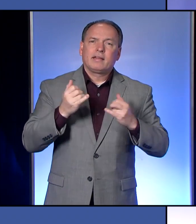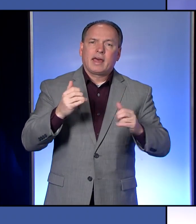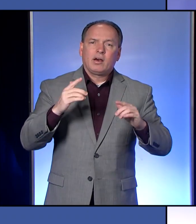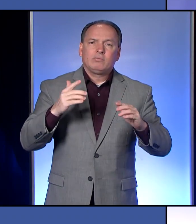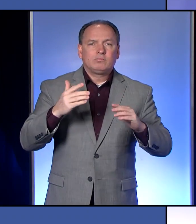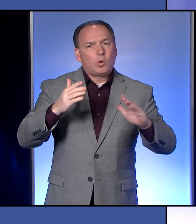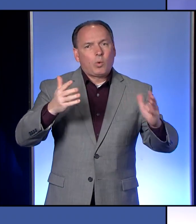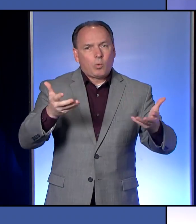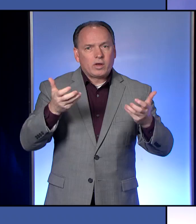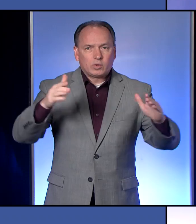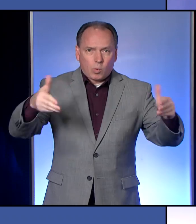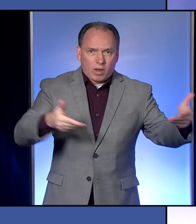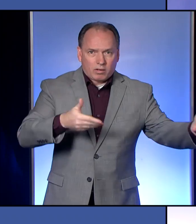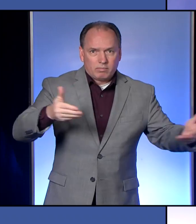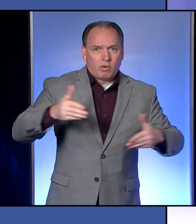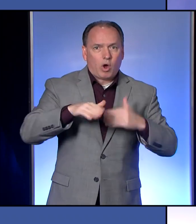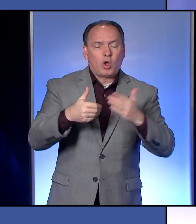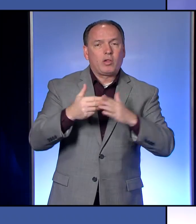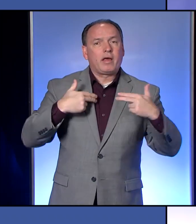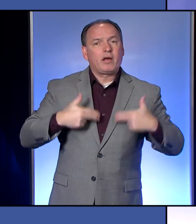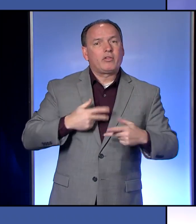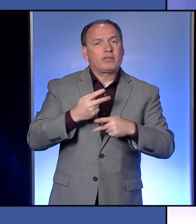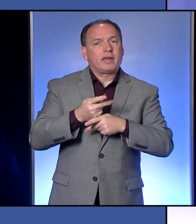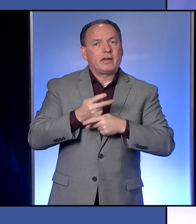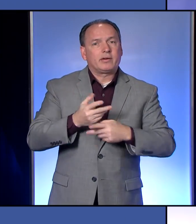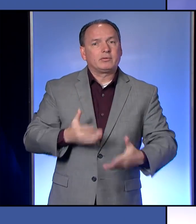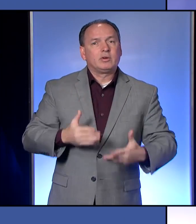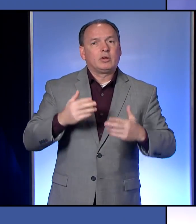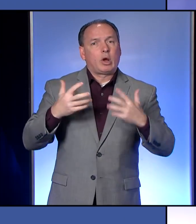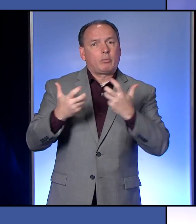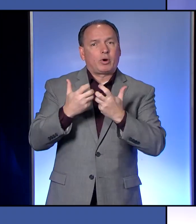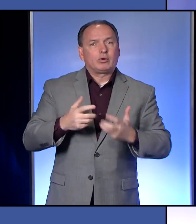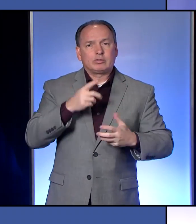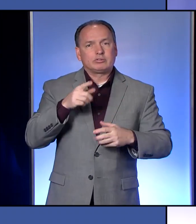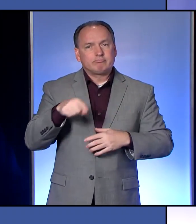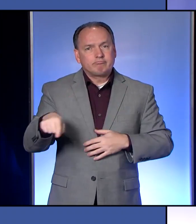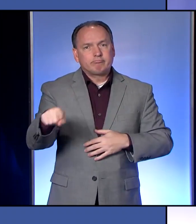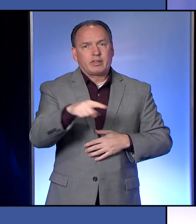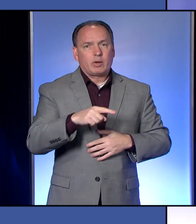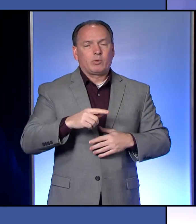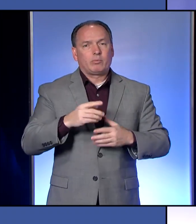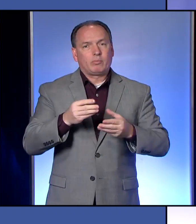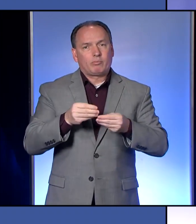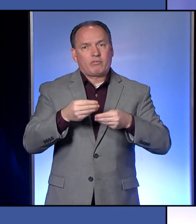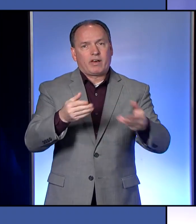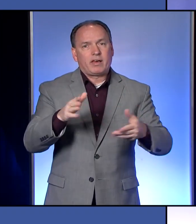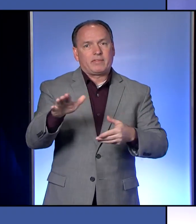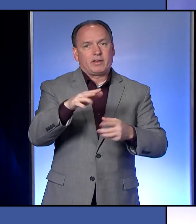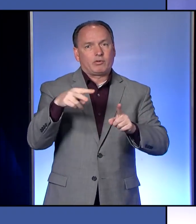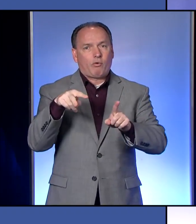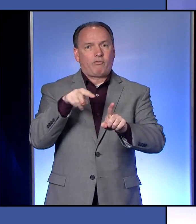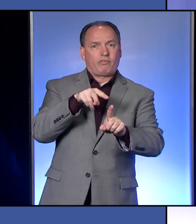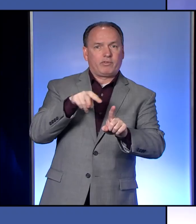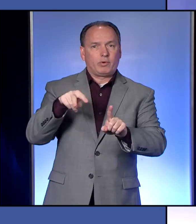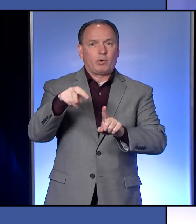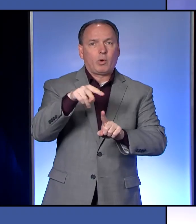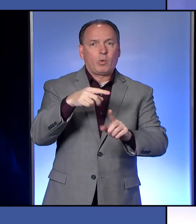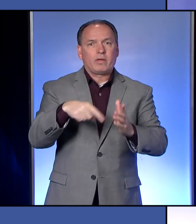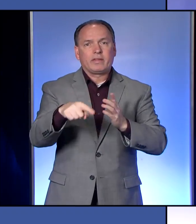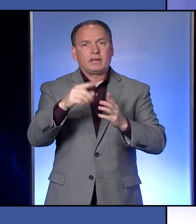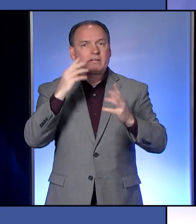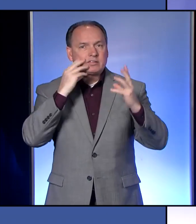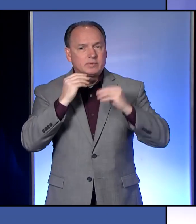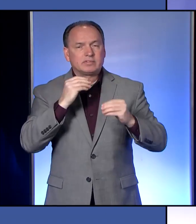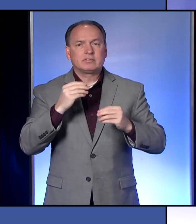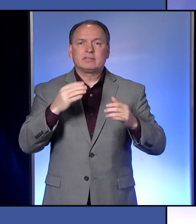to welcome our healthcare partners to provide an overview of what they are experiencing. And today we'll start with